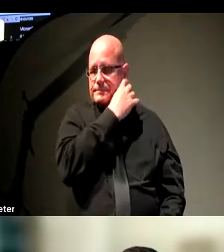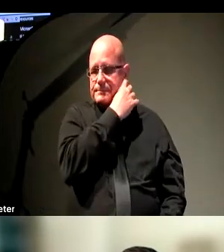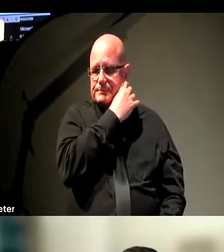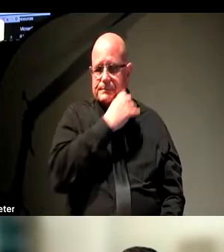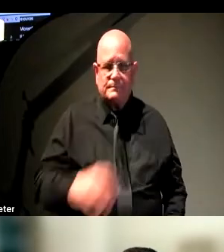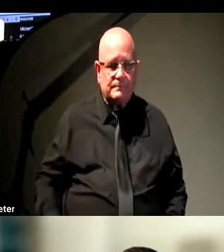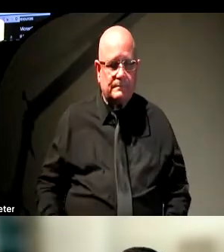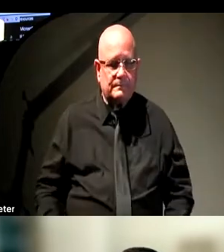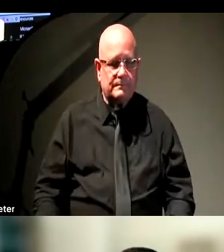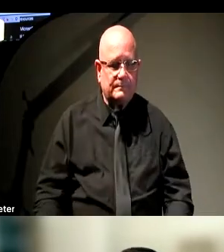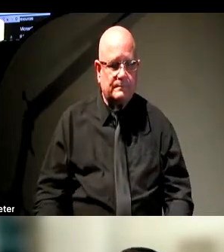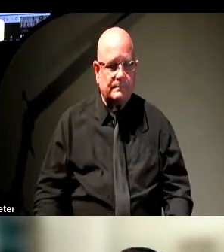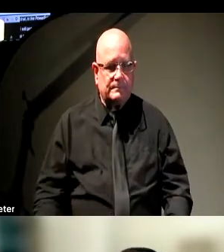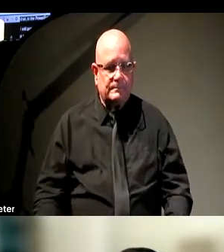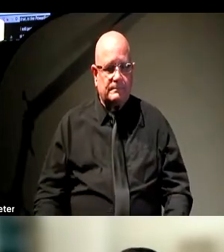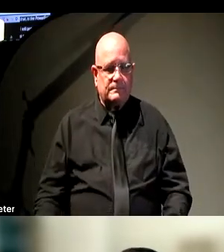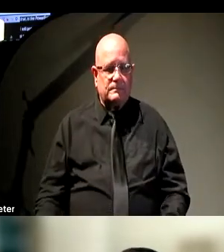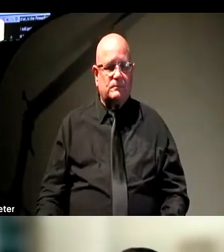While you're all working on that, I'll continue.